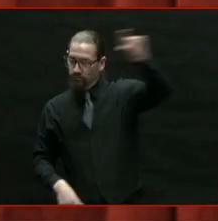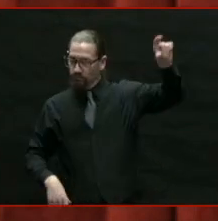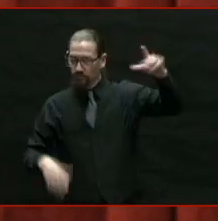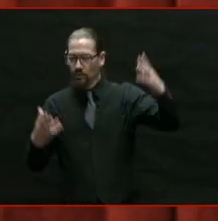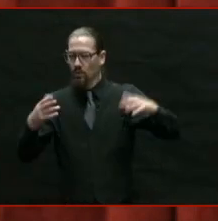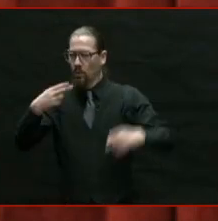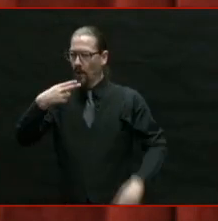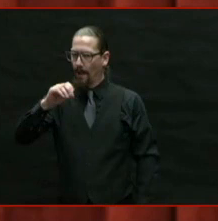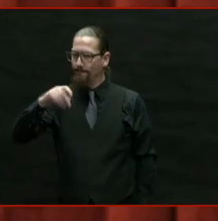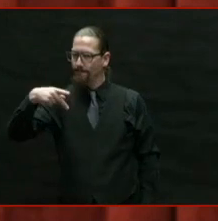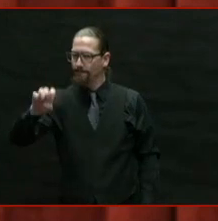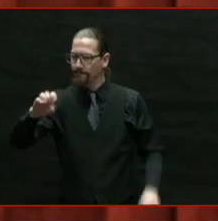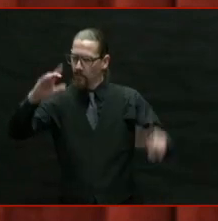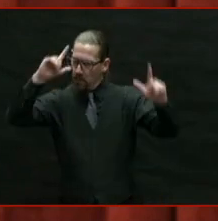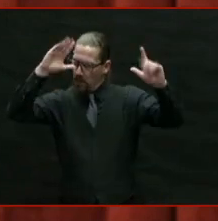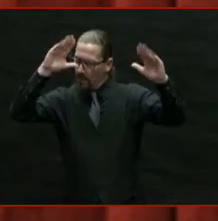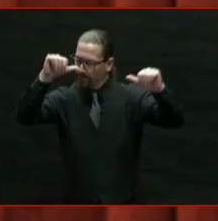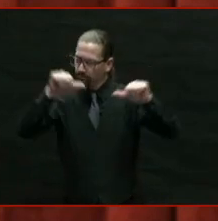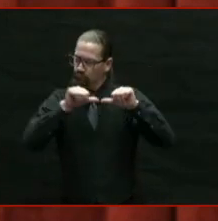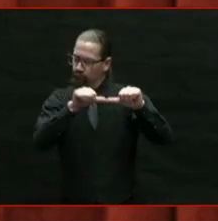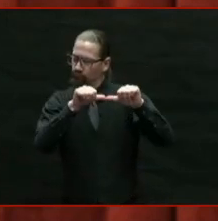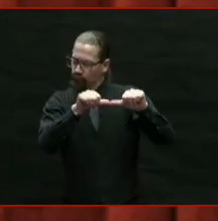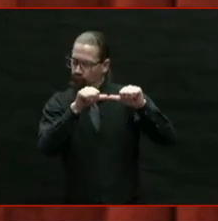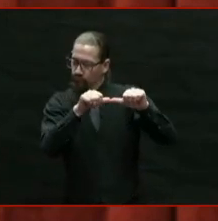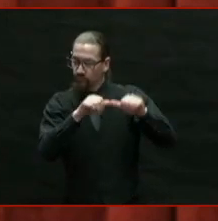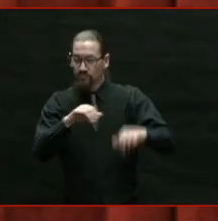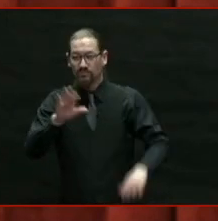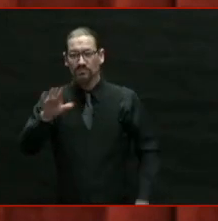I will always have hope in Rhode Island.